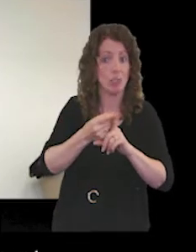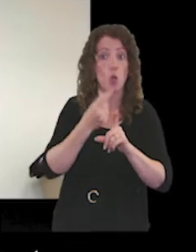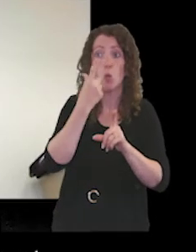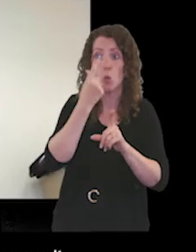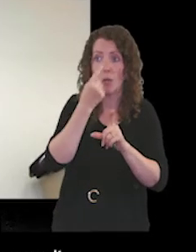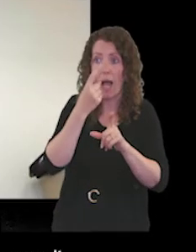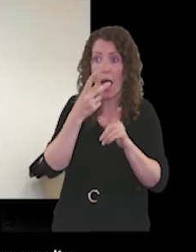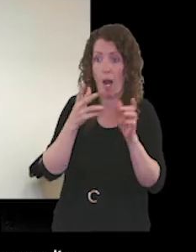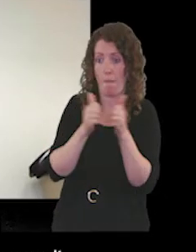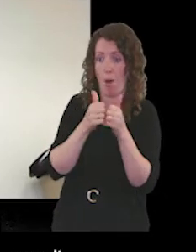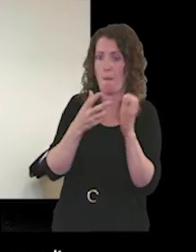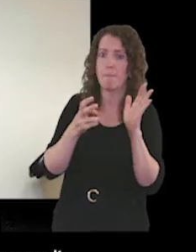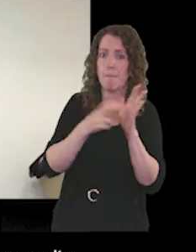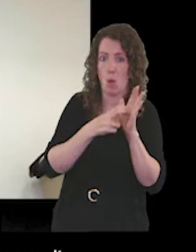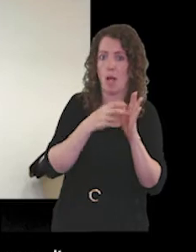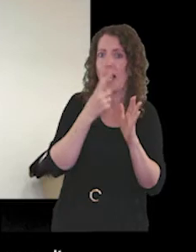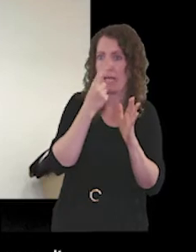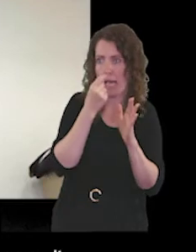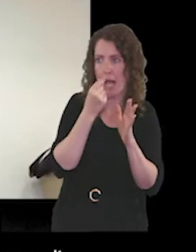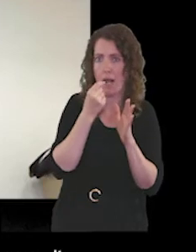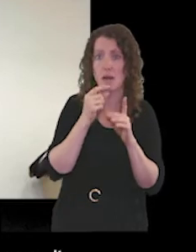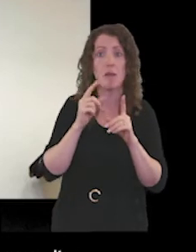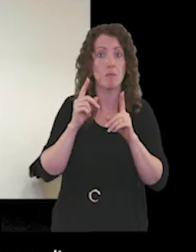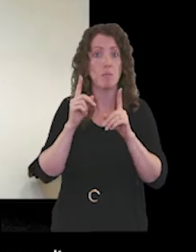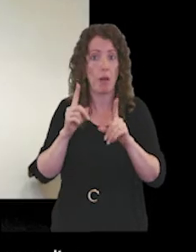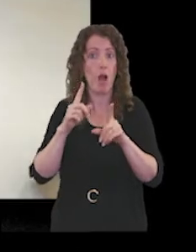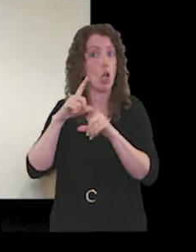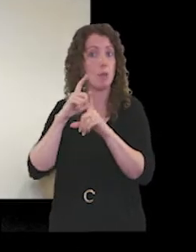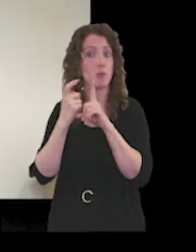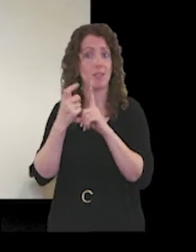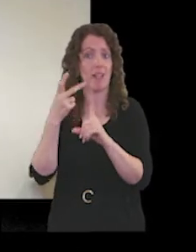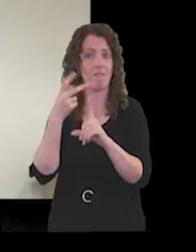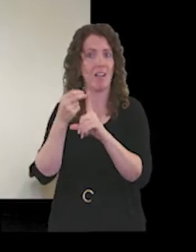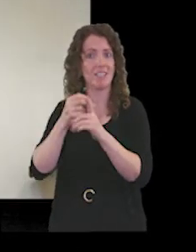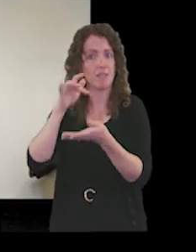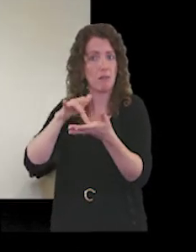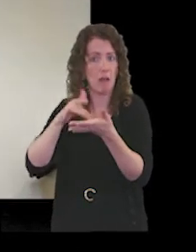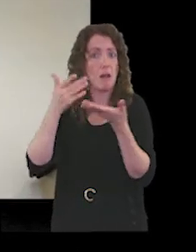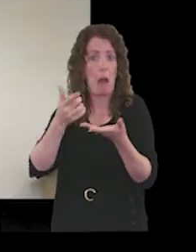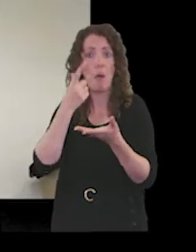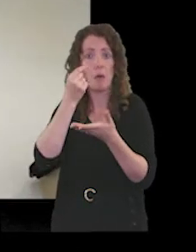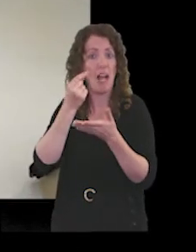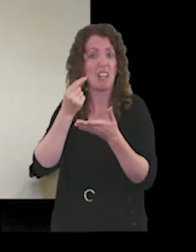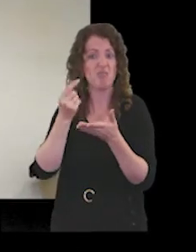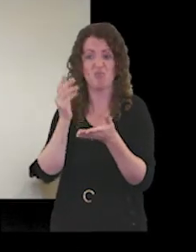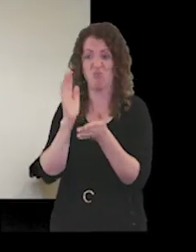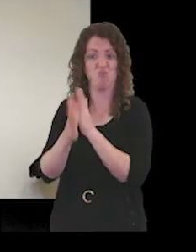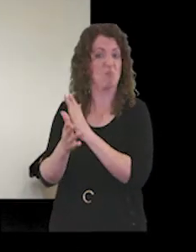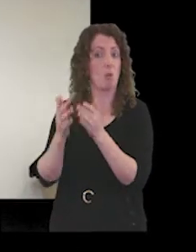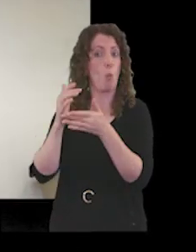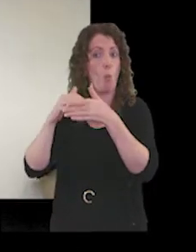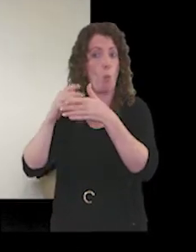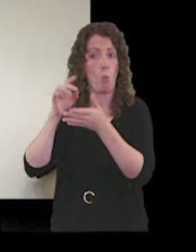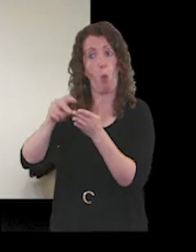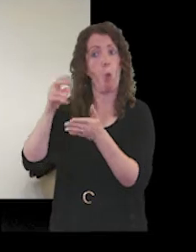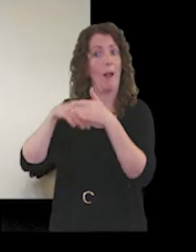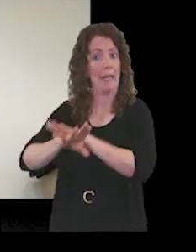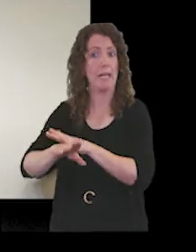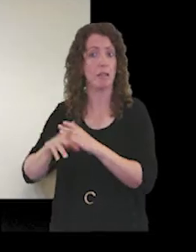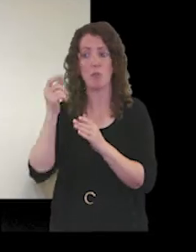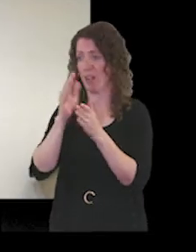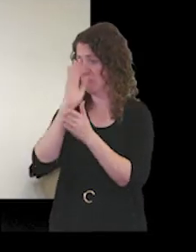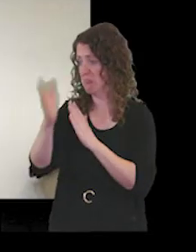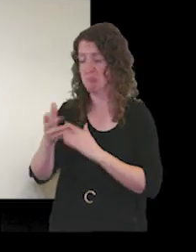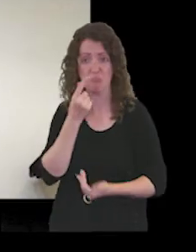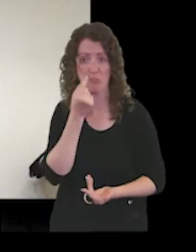appointment and indeed many of our community vaccination centers are now offering walk-in services too so the